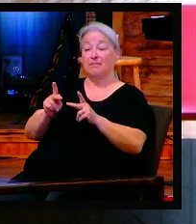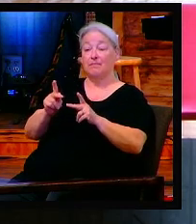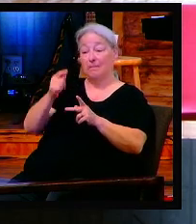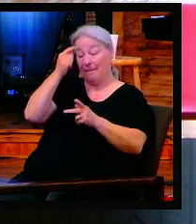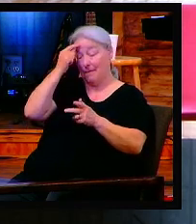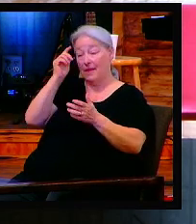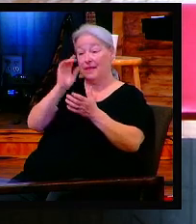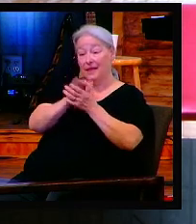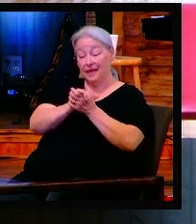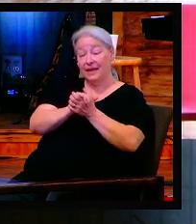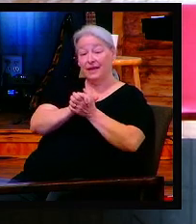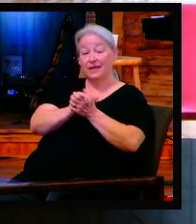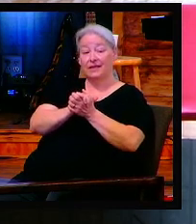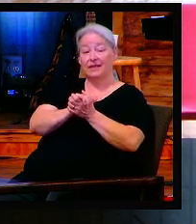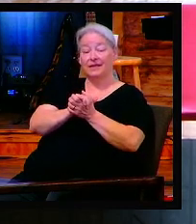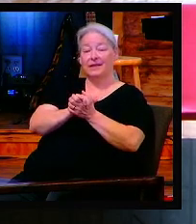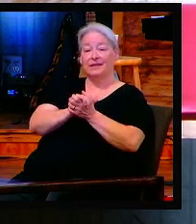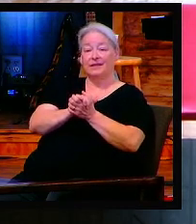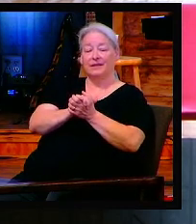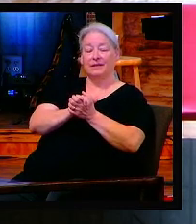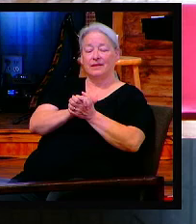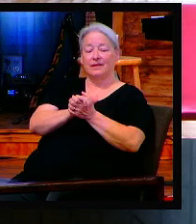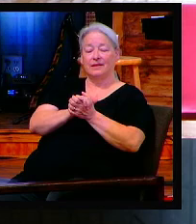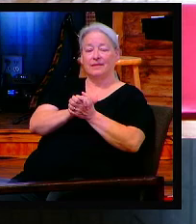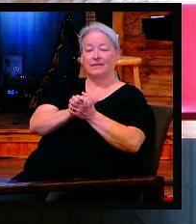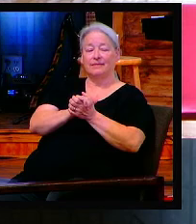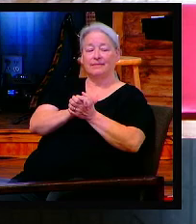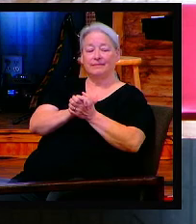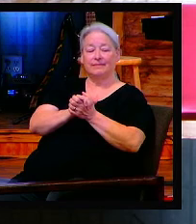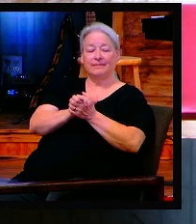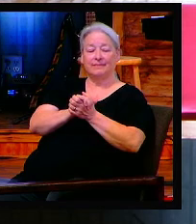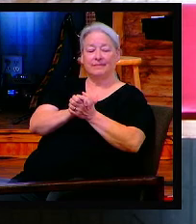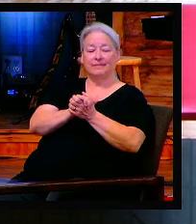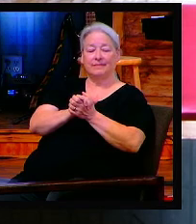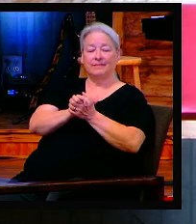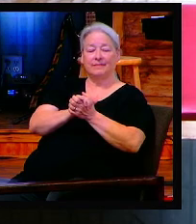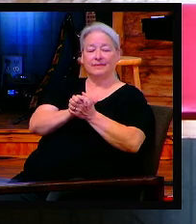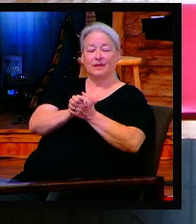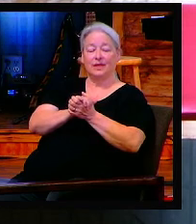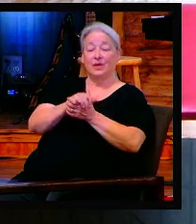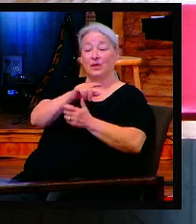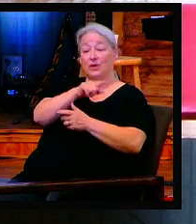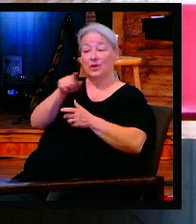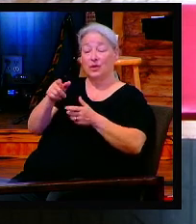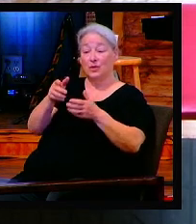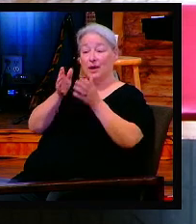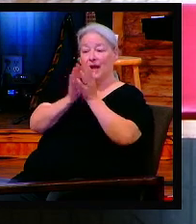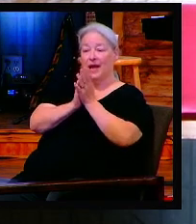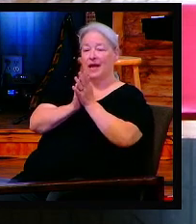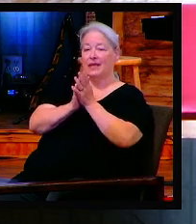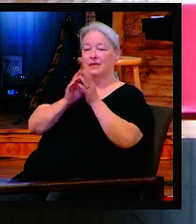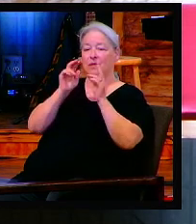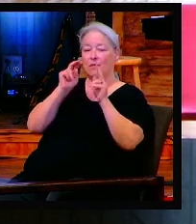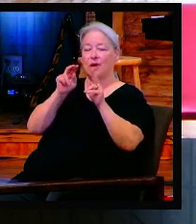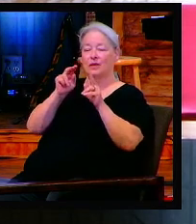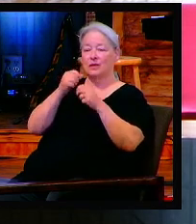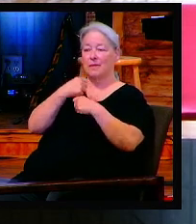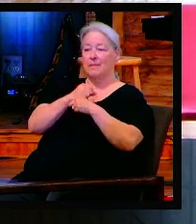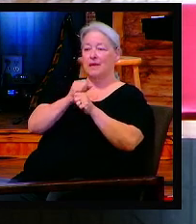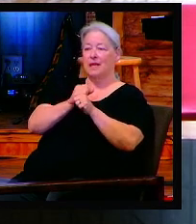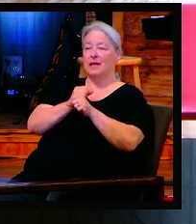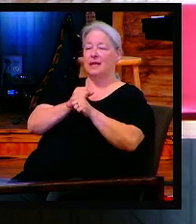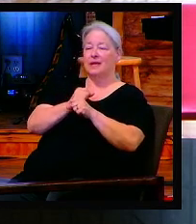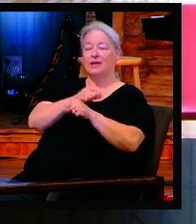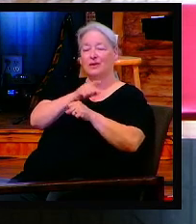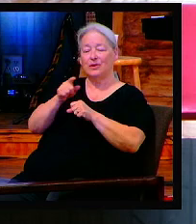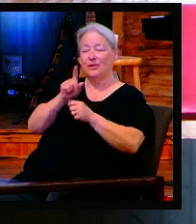not convinced by me hollering it, then you ask him and watch. He'll cause you to fall in love with him. I